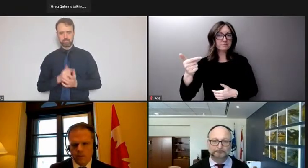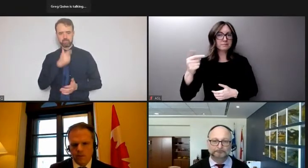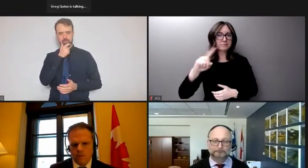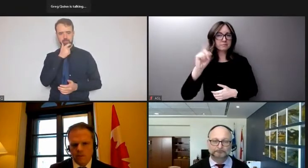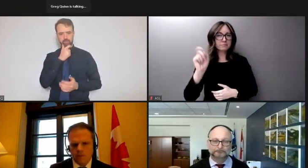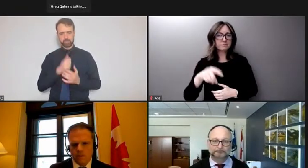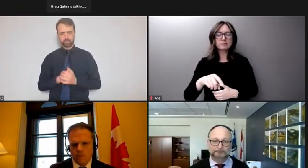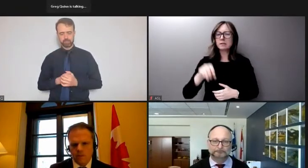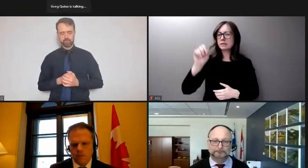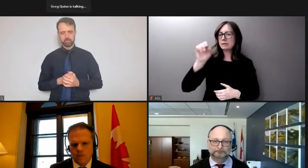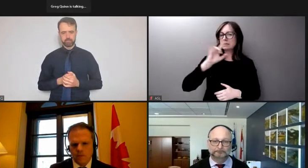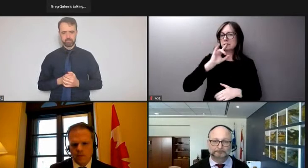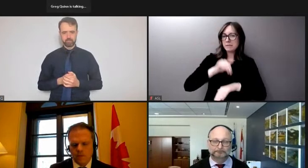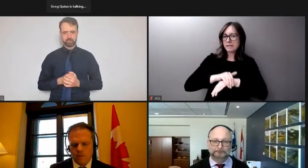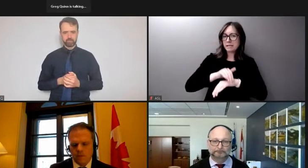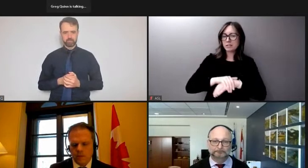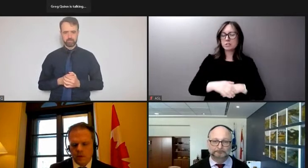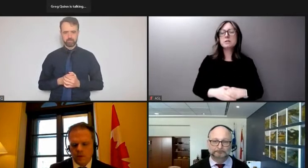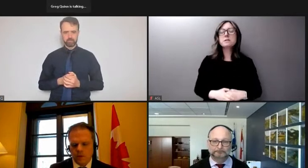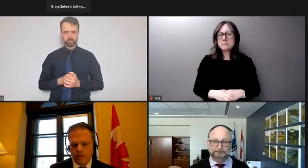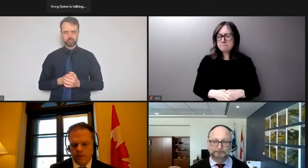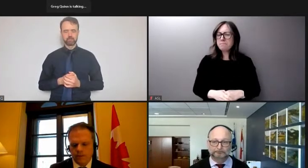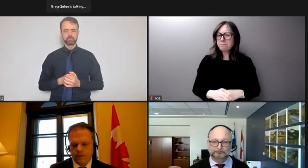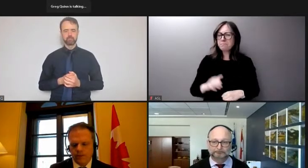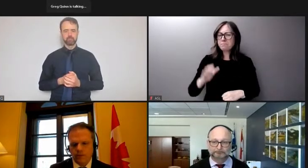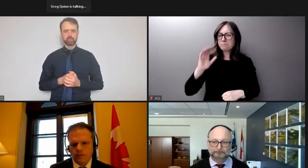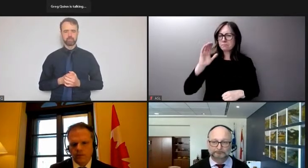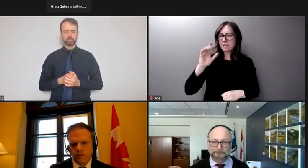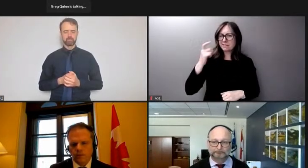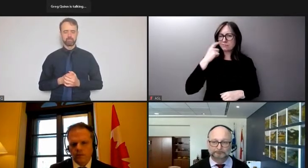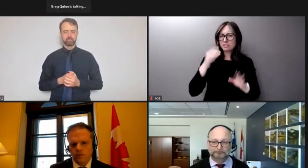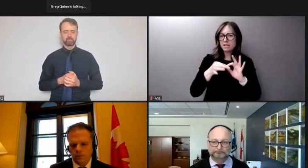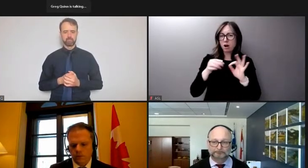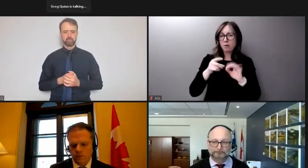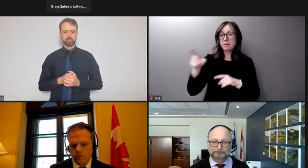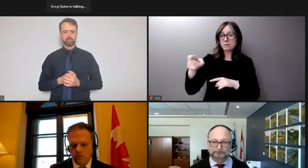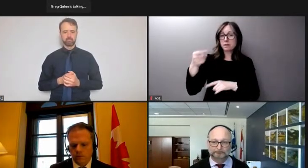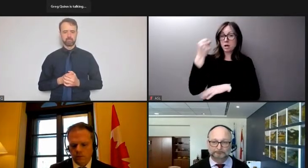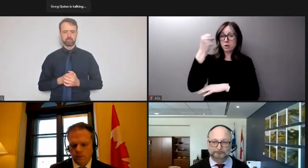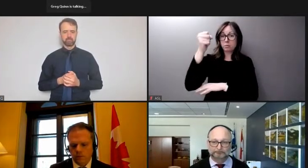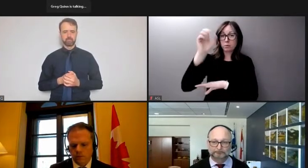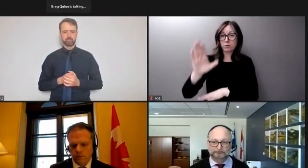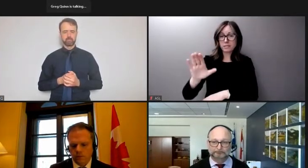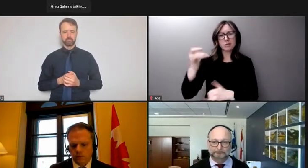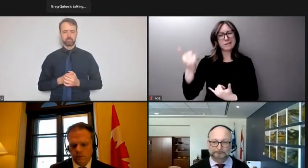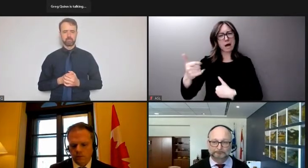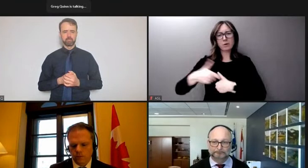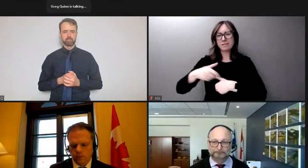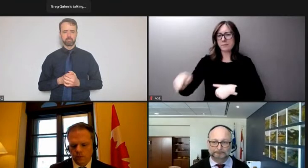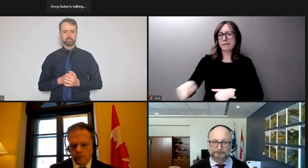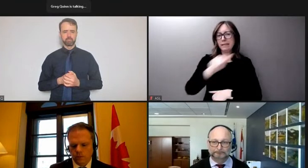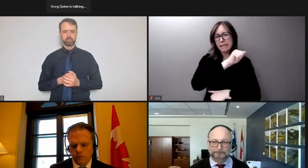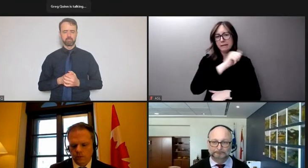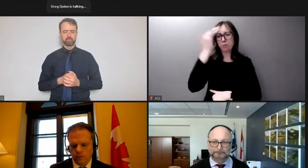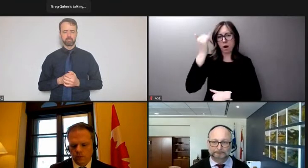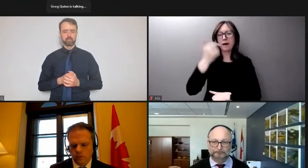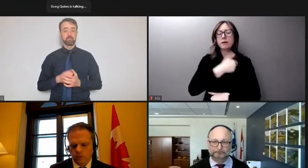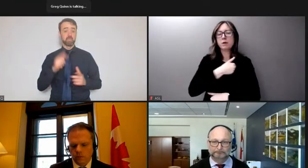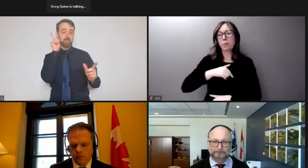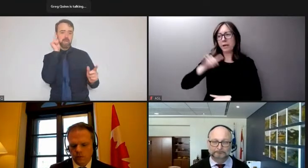I've heard comments that the protesters must leave because they have been heard. I'm wondering if you can say, after these protests,